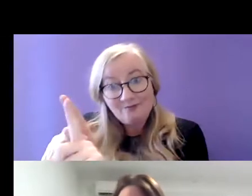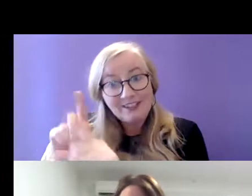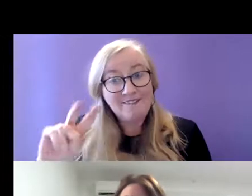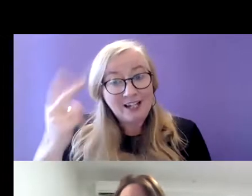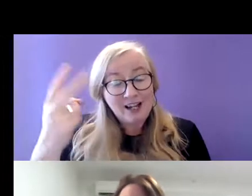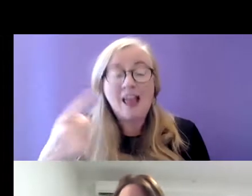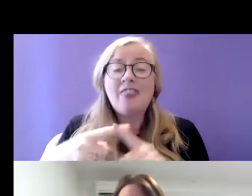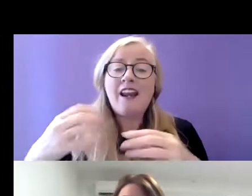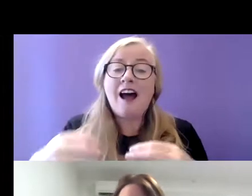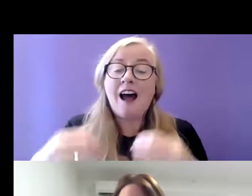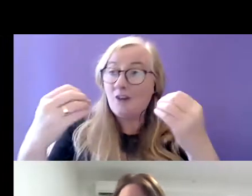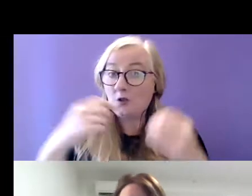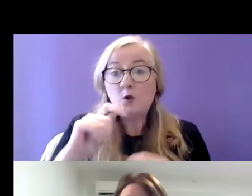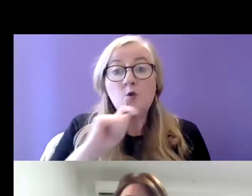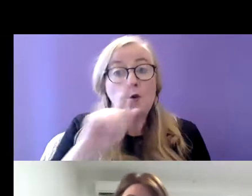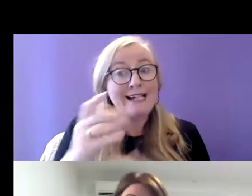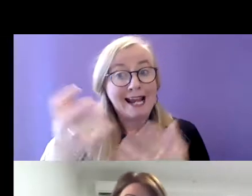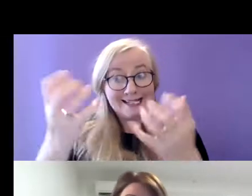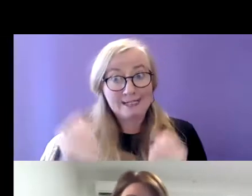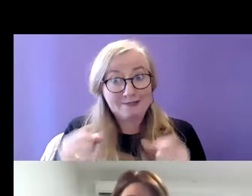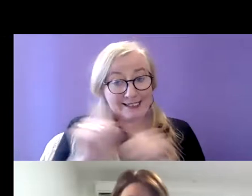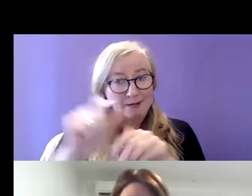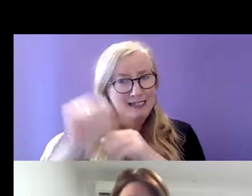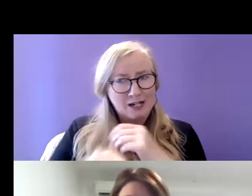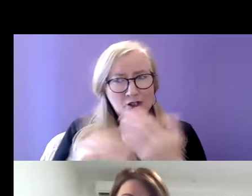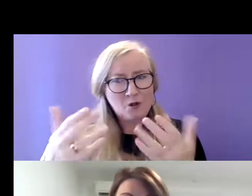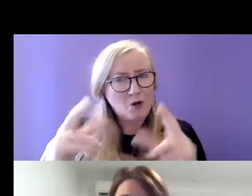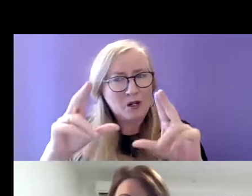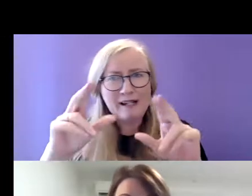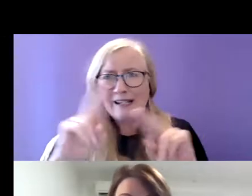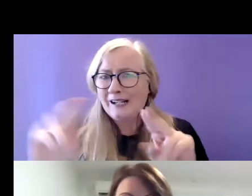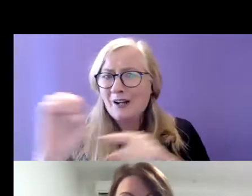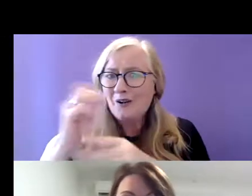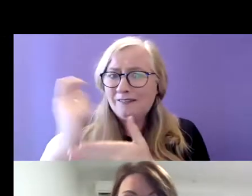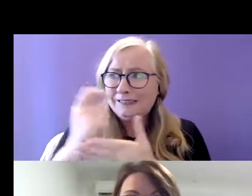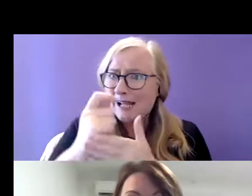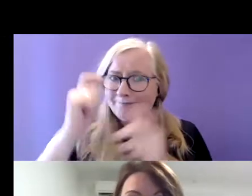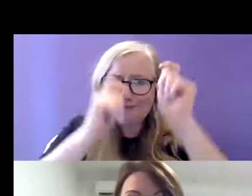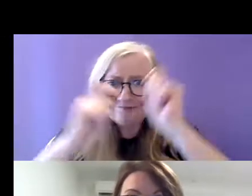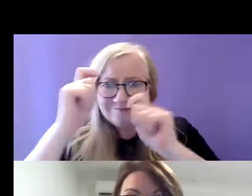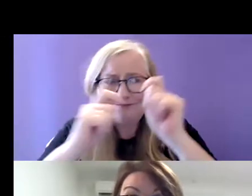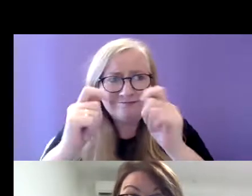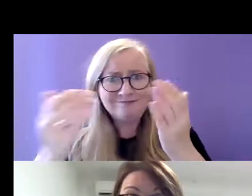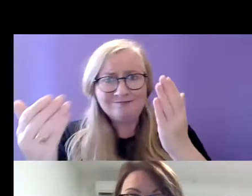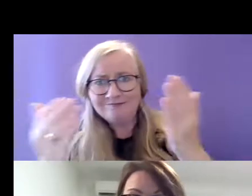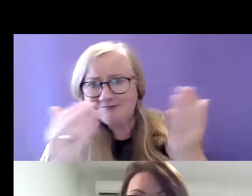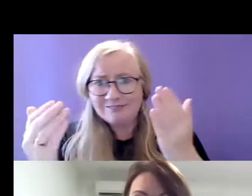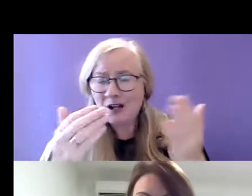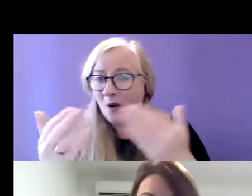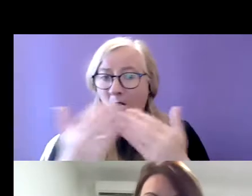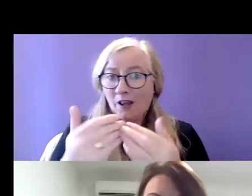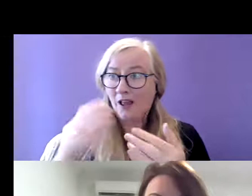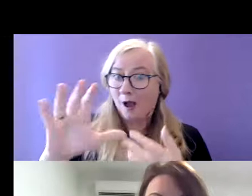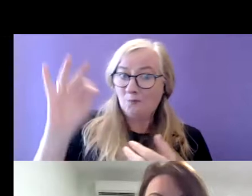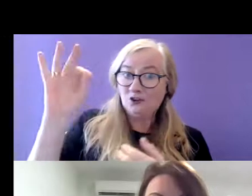were offered and told they had to accept on the same day so there was little time to process that decision making and to weigh up other options.